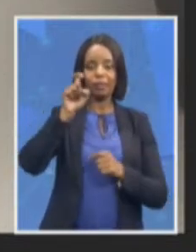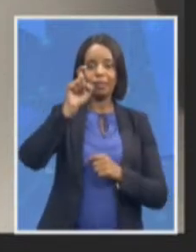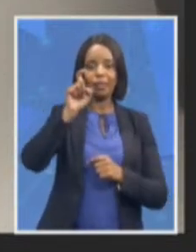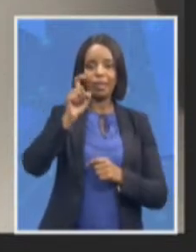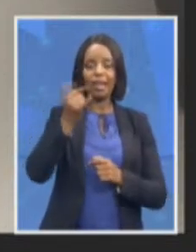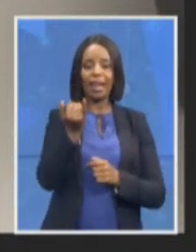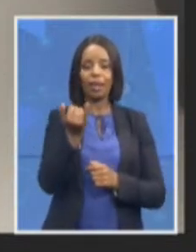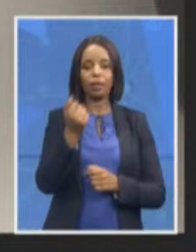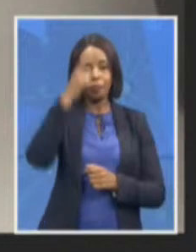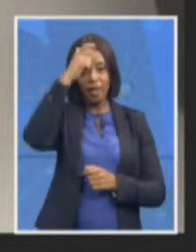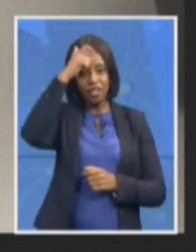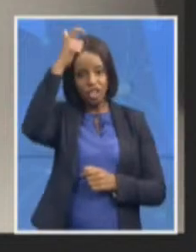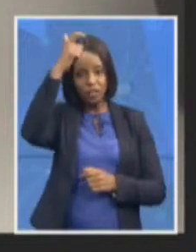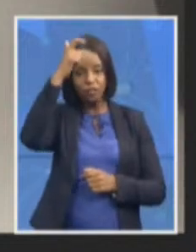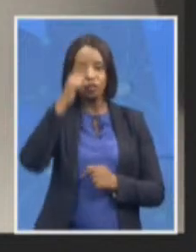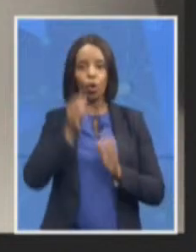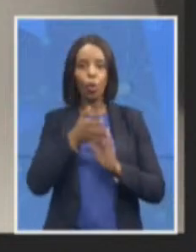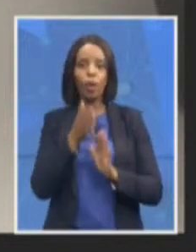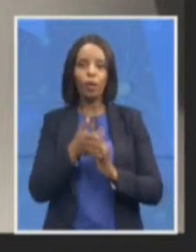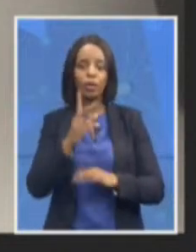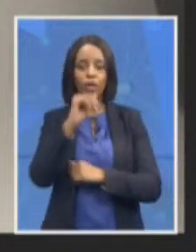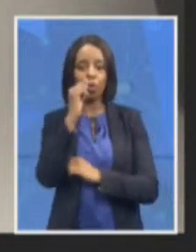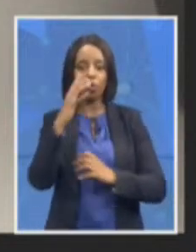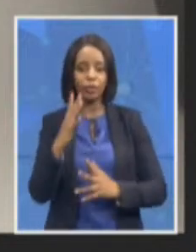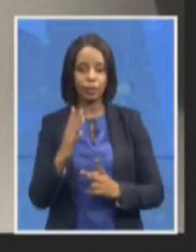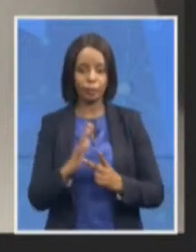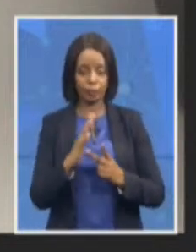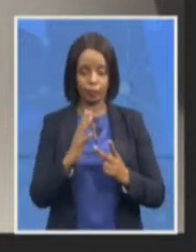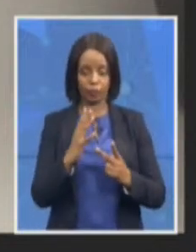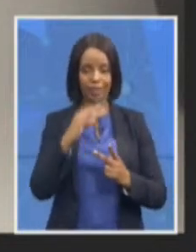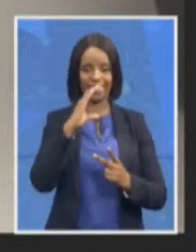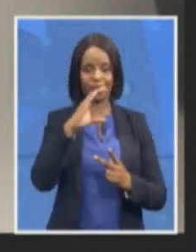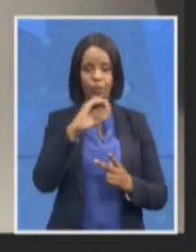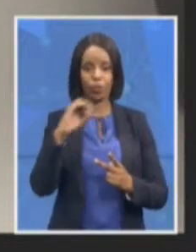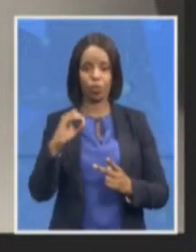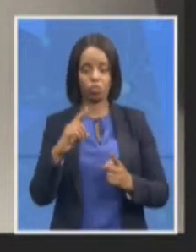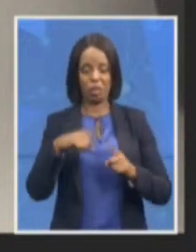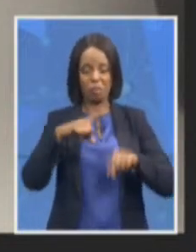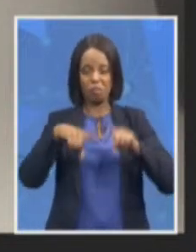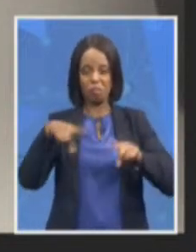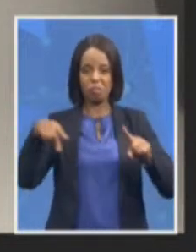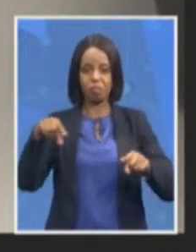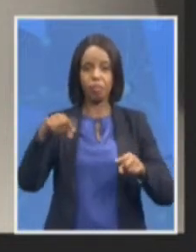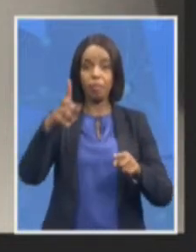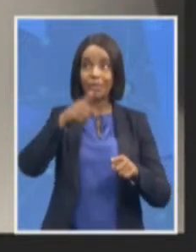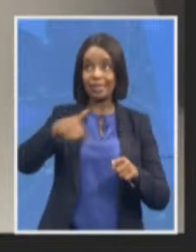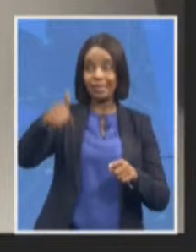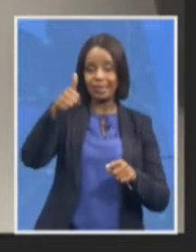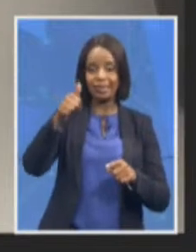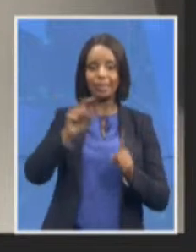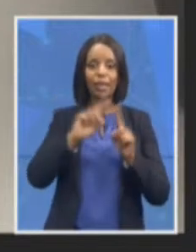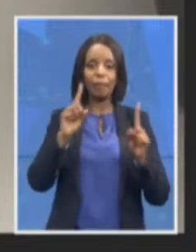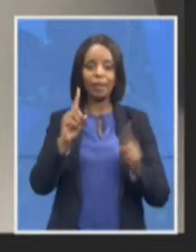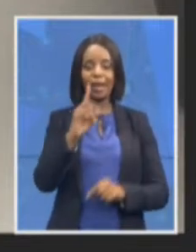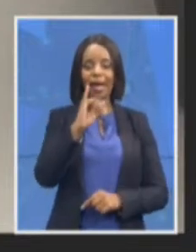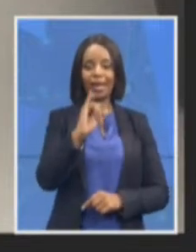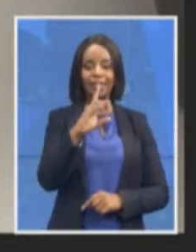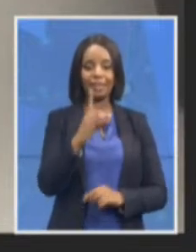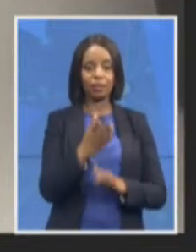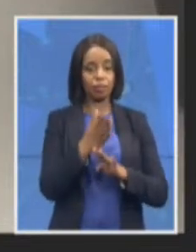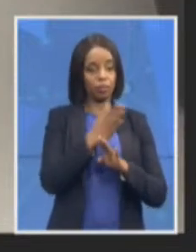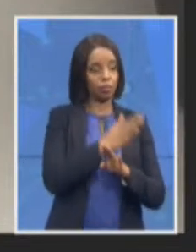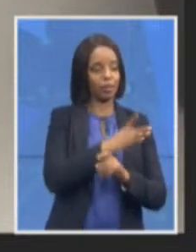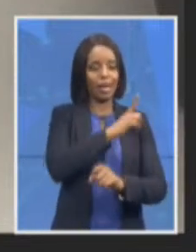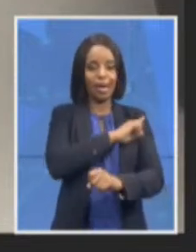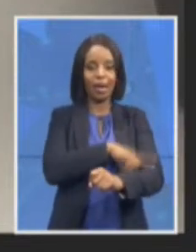various teams so I think the narrative in the media that that the ID wasn't capacitated wasn't given the political support I think that is just